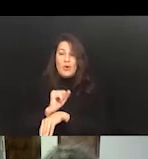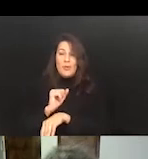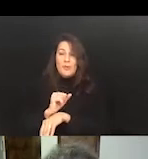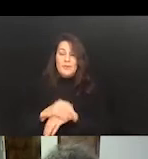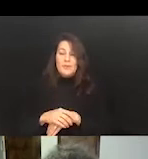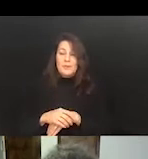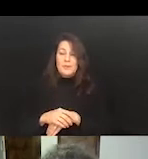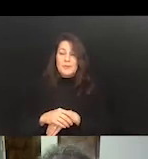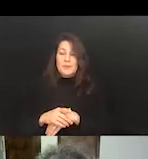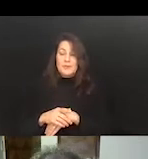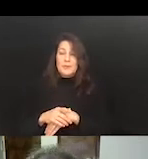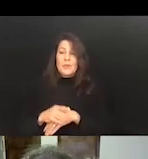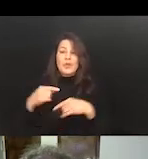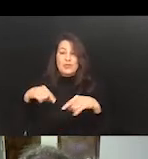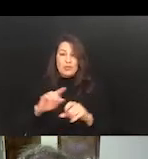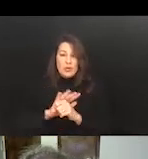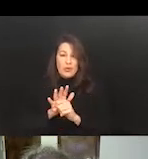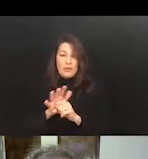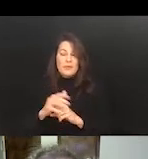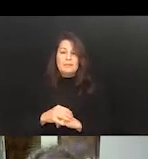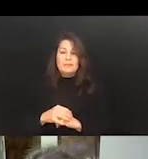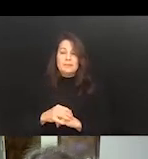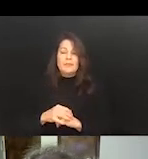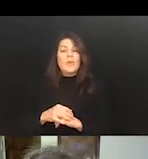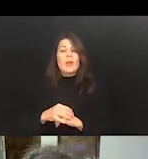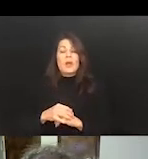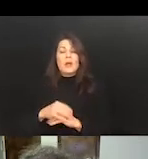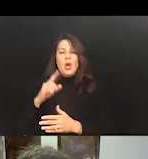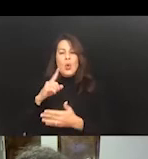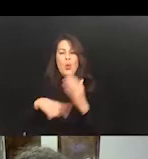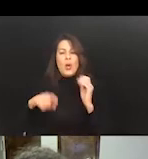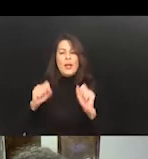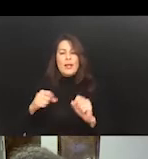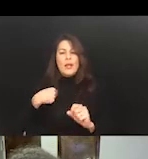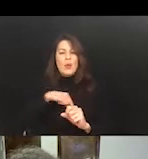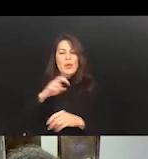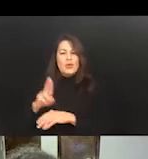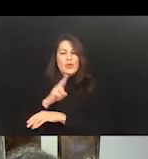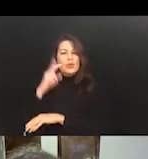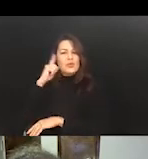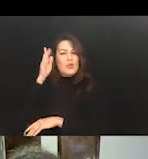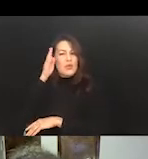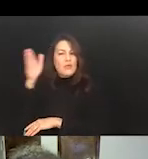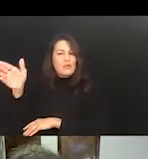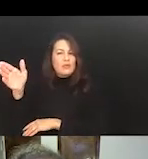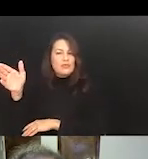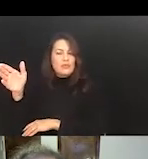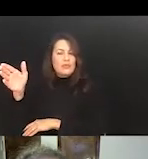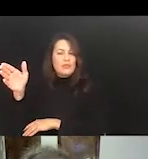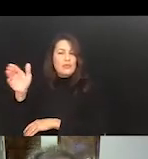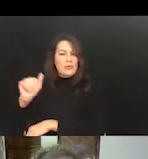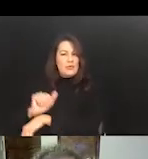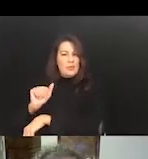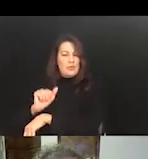during COVID? And what can we utilize in the work of the 21st century in a